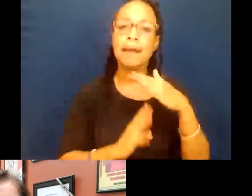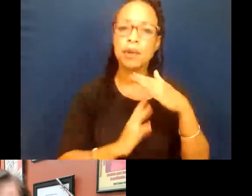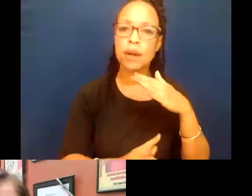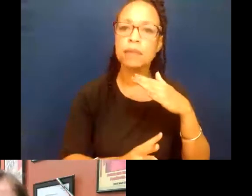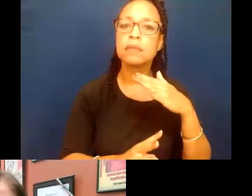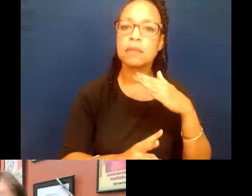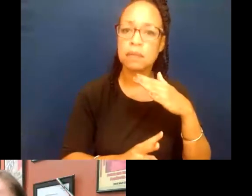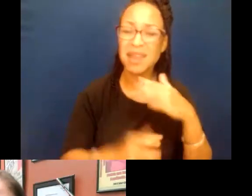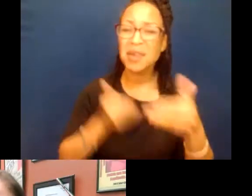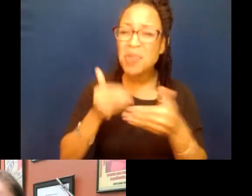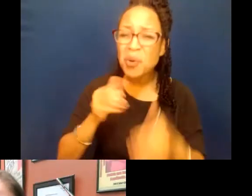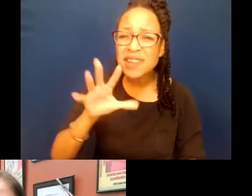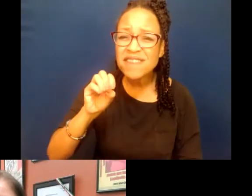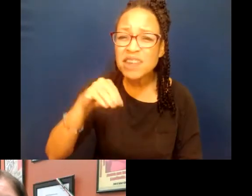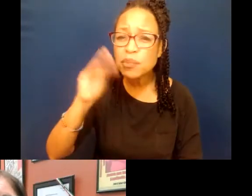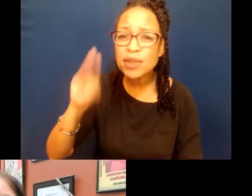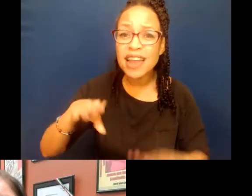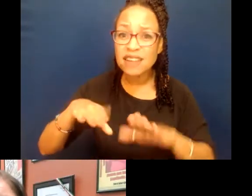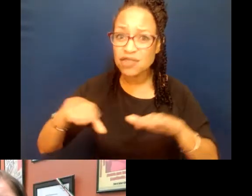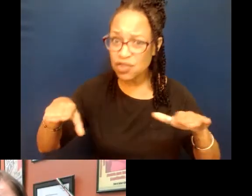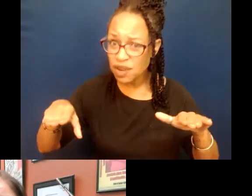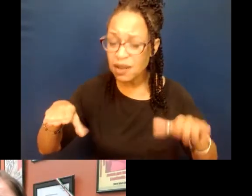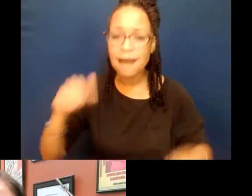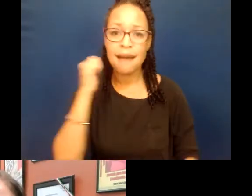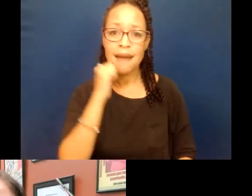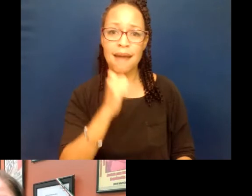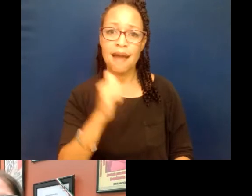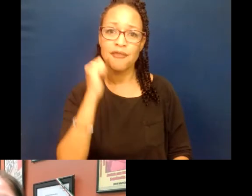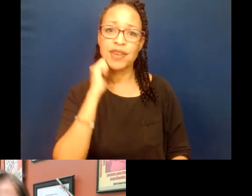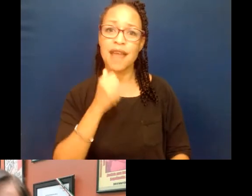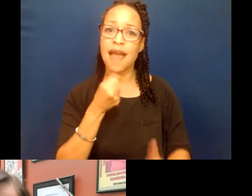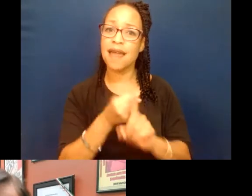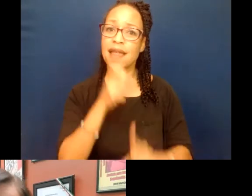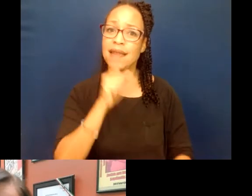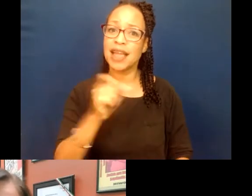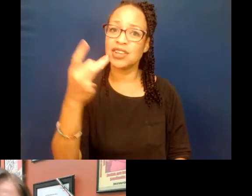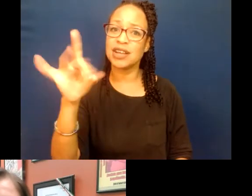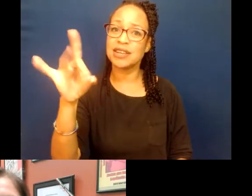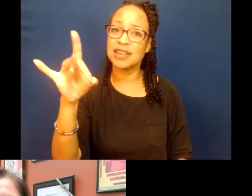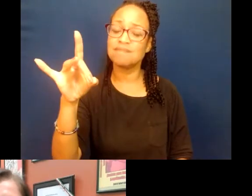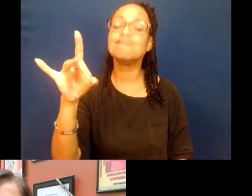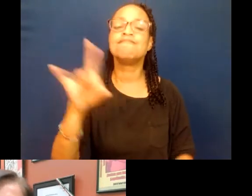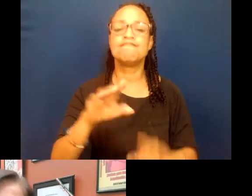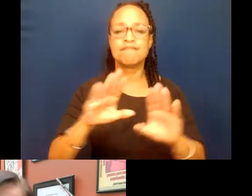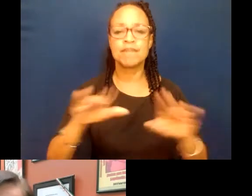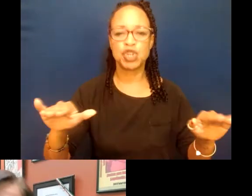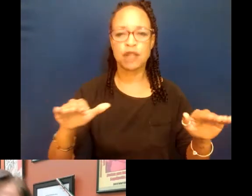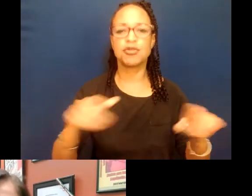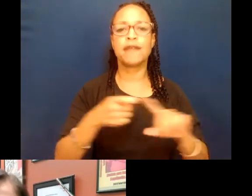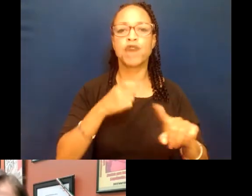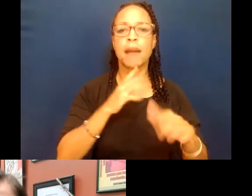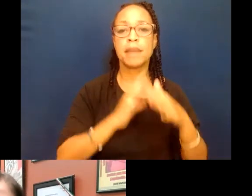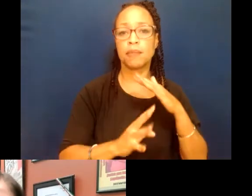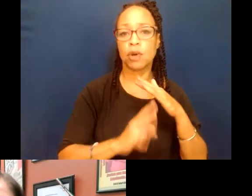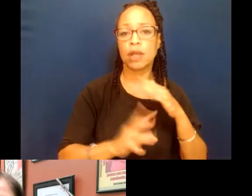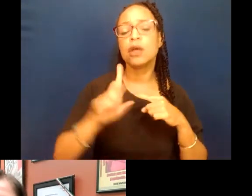close to 50% of the children who every day are turning 18 are the children of immigrants. So, when we're talking about